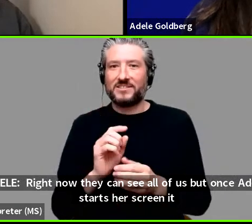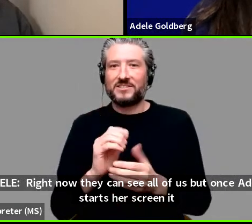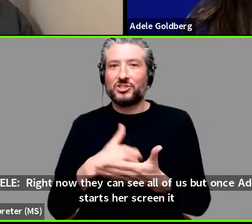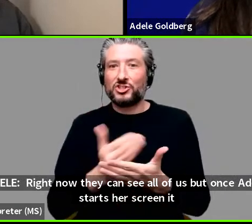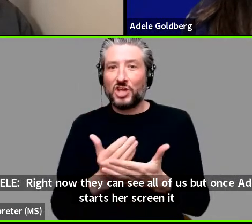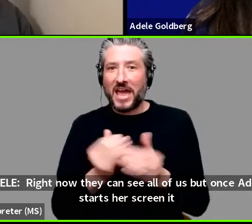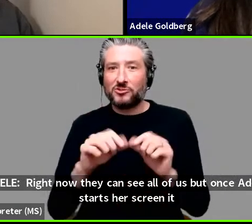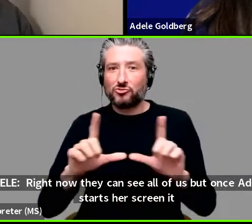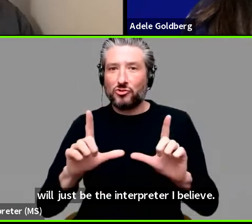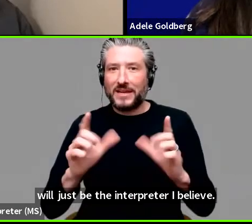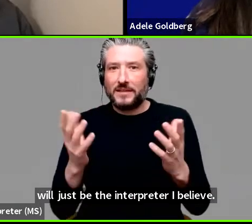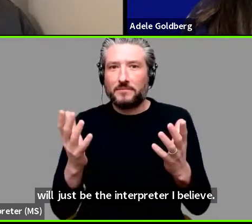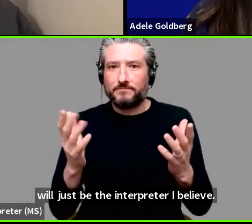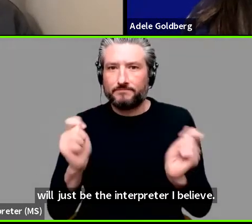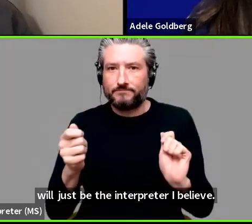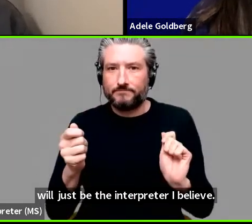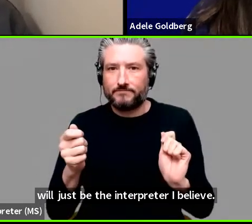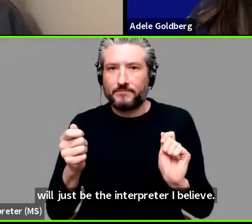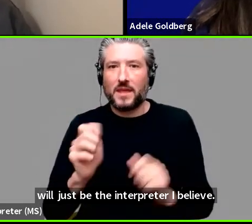this. Hold on.